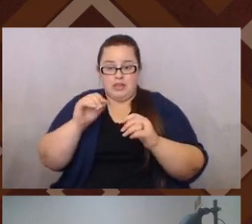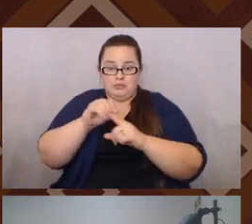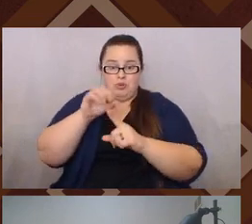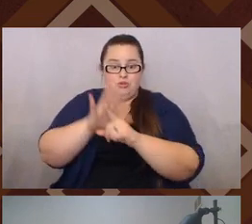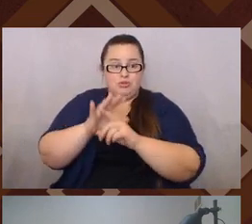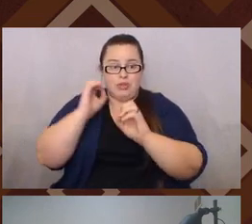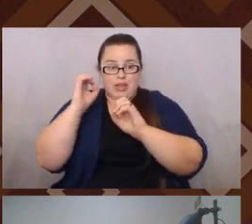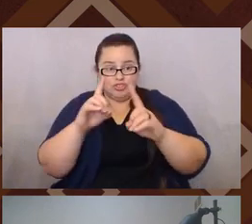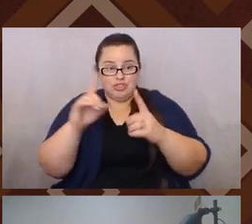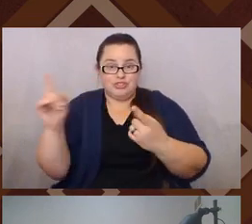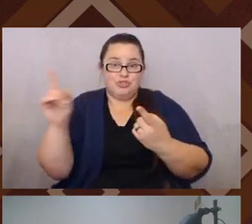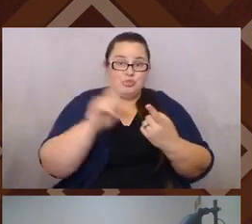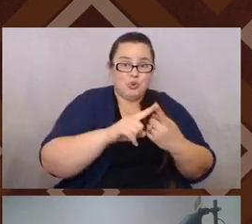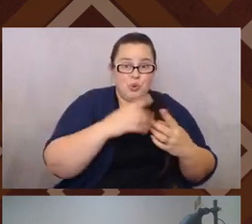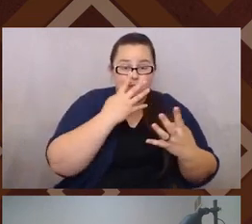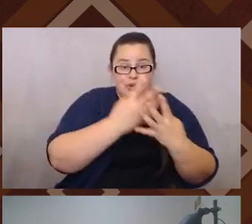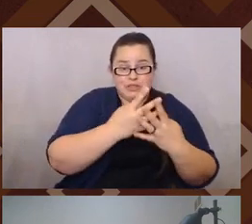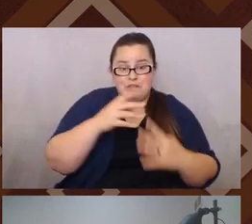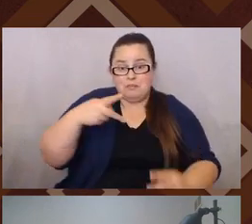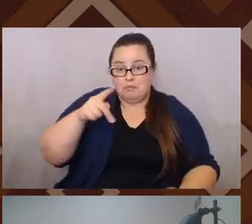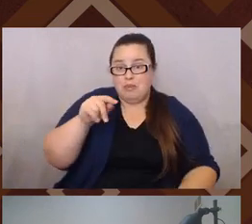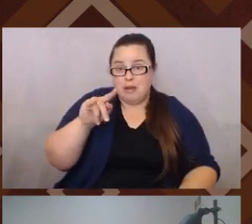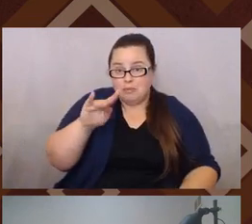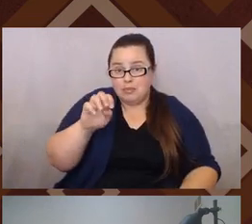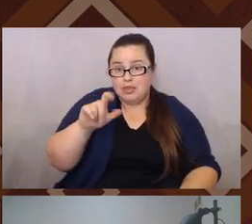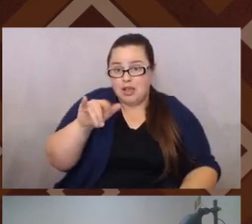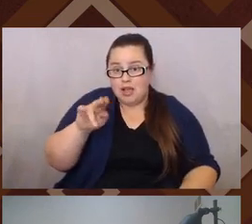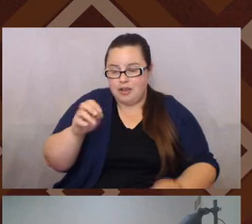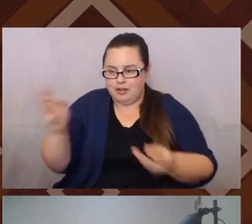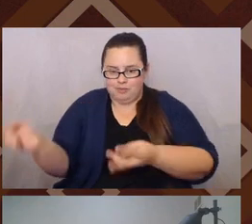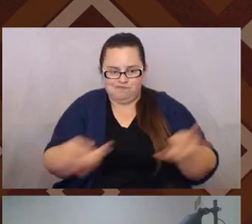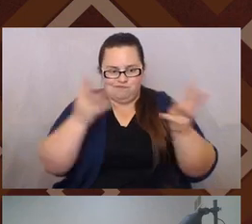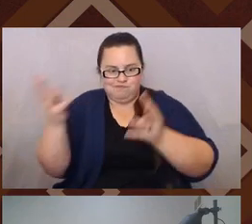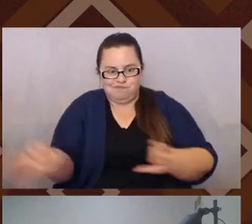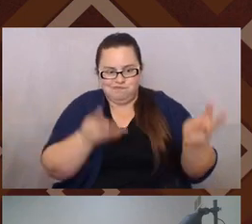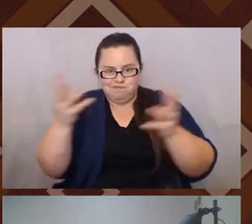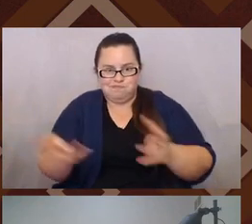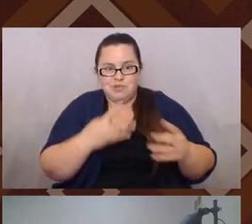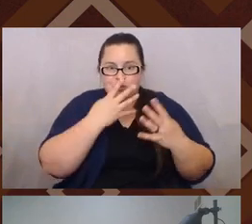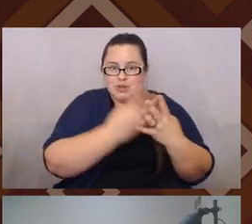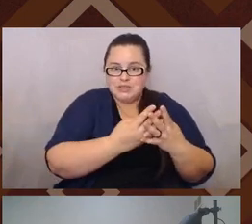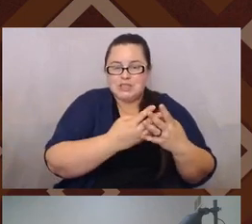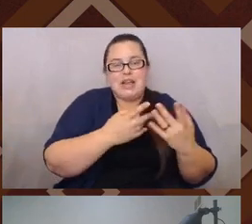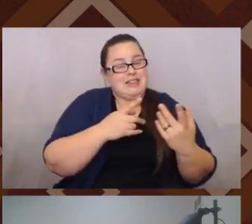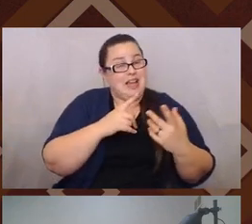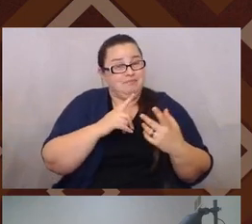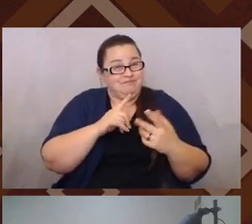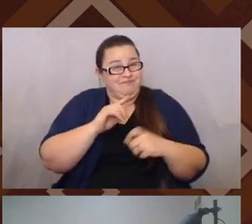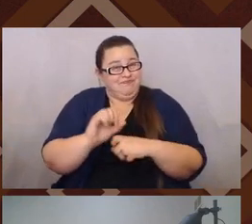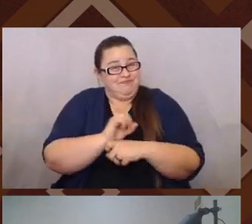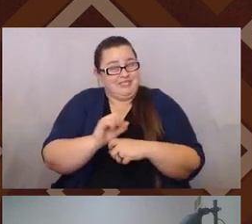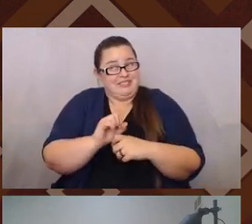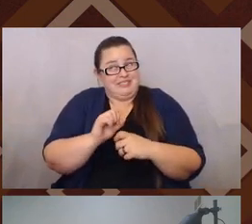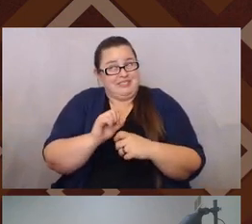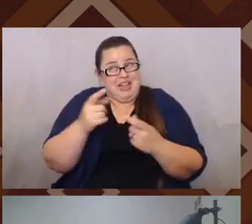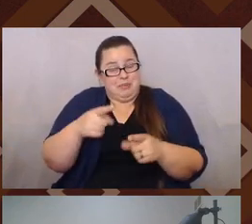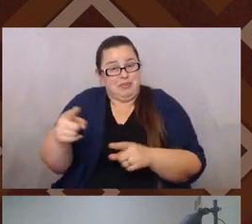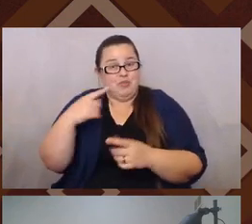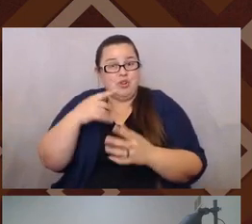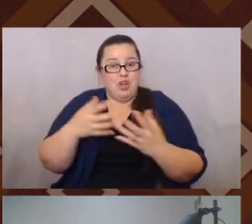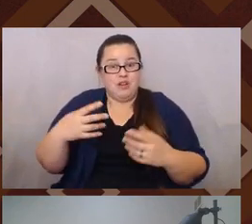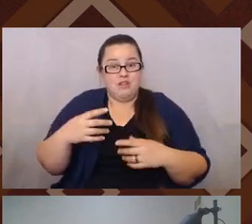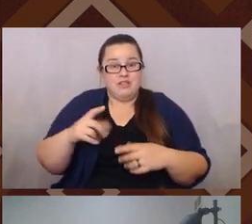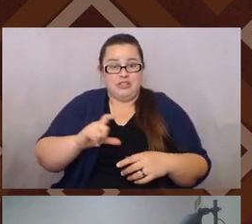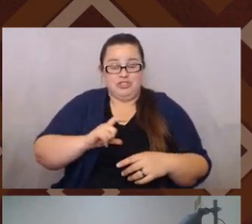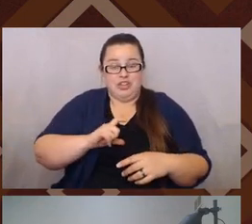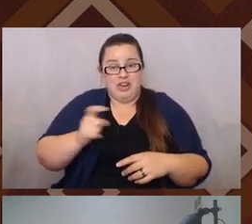that has meant, but that's a true reality for a lot of our Latinx Chicanx youth. Um, and also attainment rates,